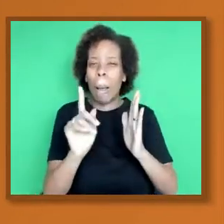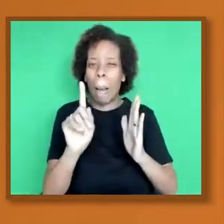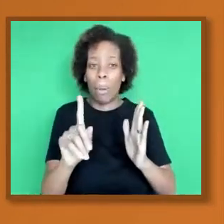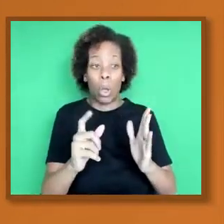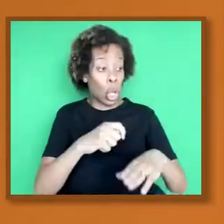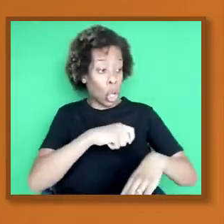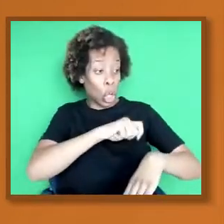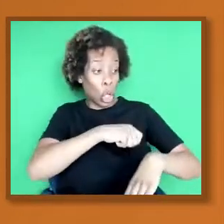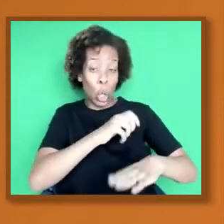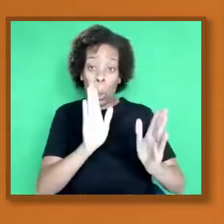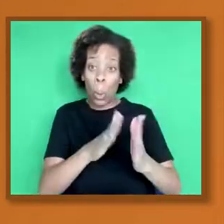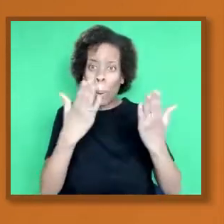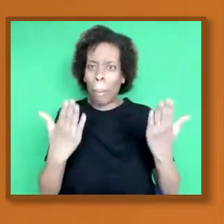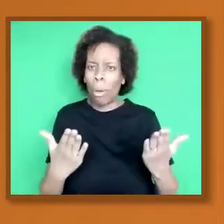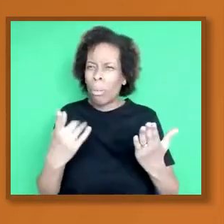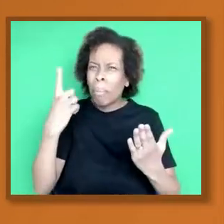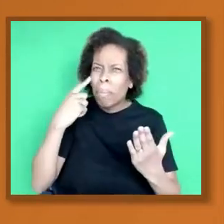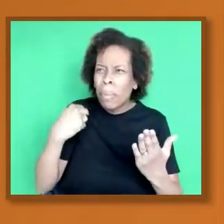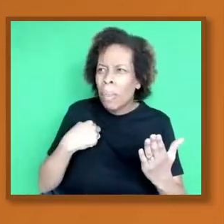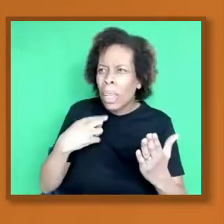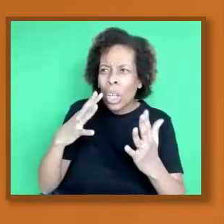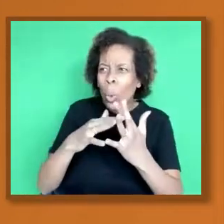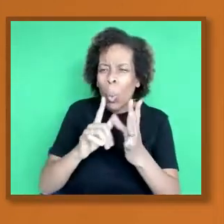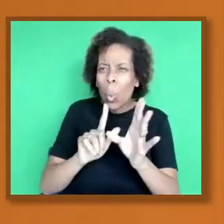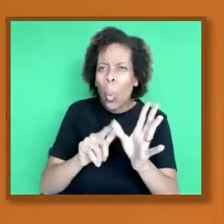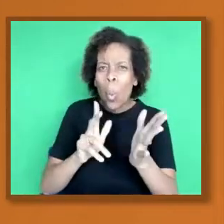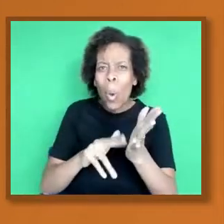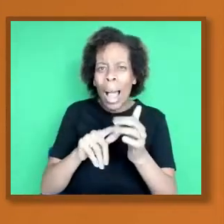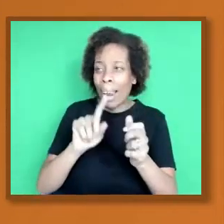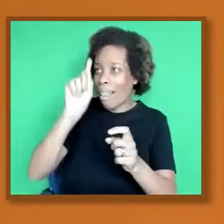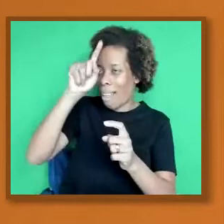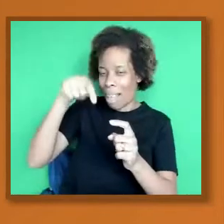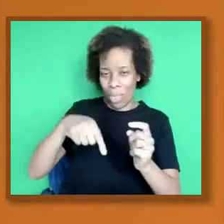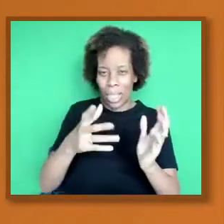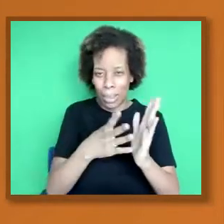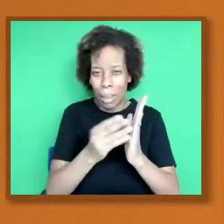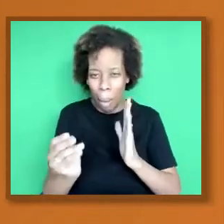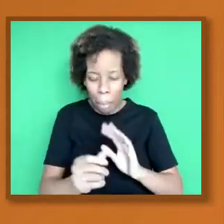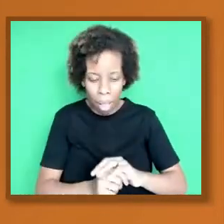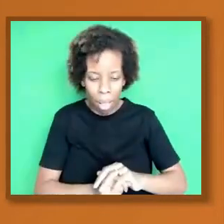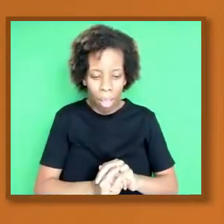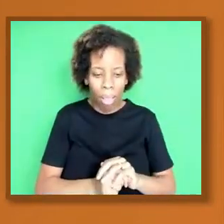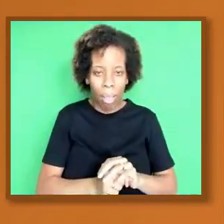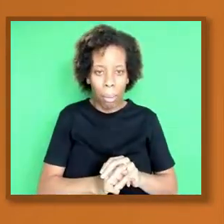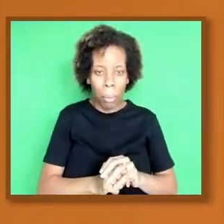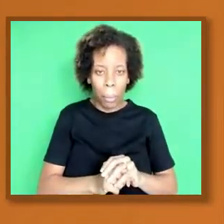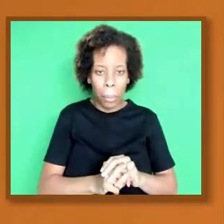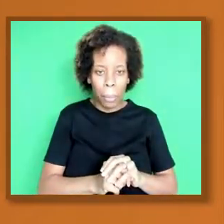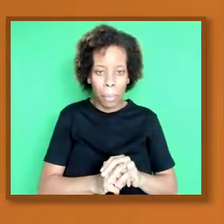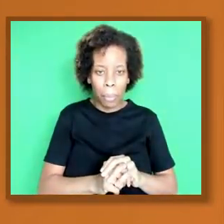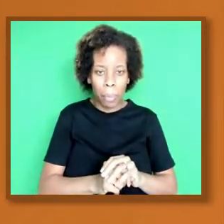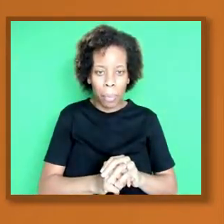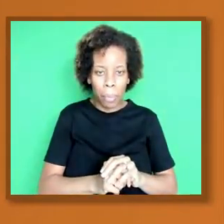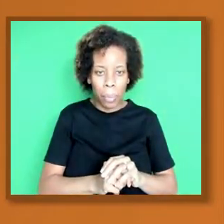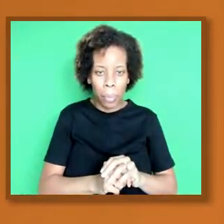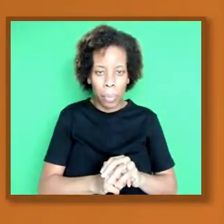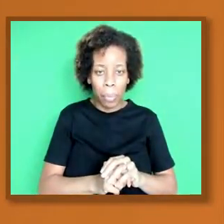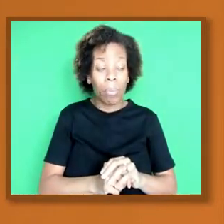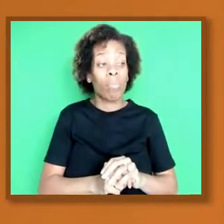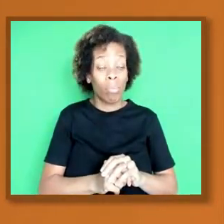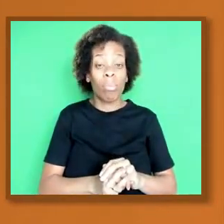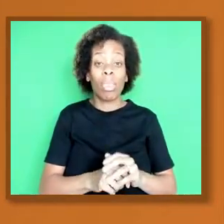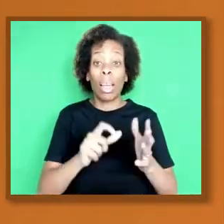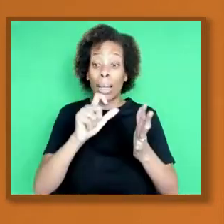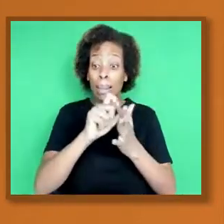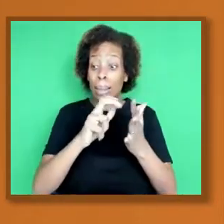or someone else who came up with this really nice analogy. So think of the cookbook as DNA. And then